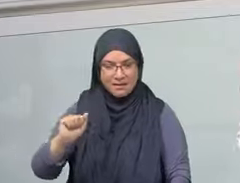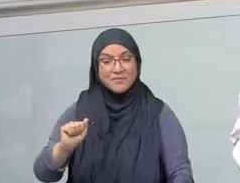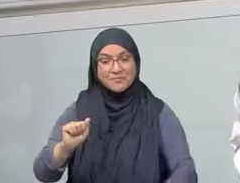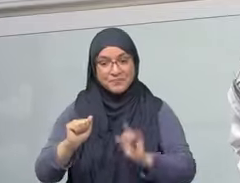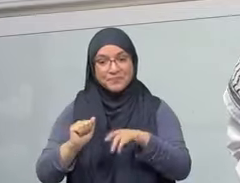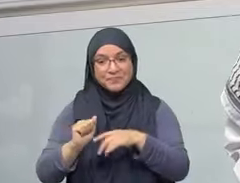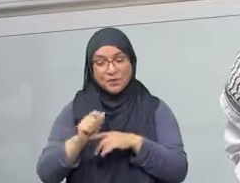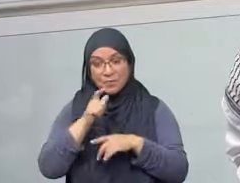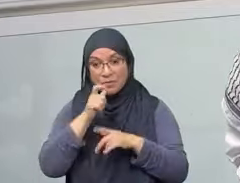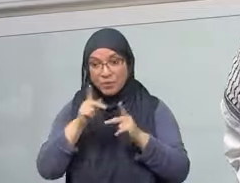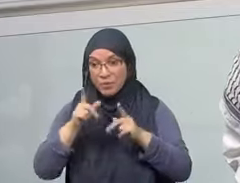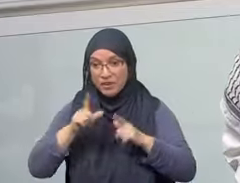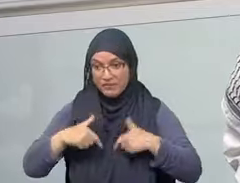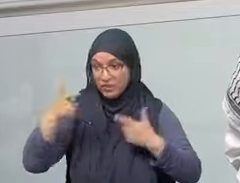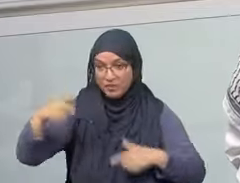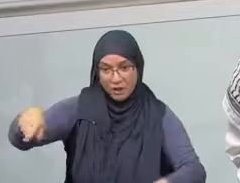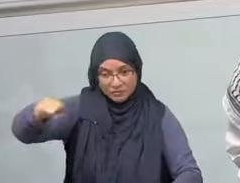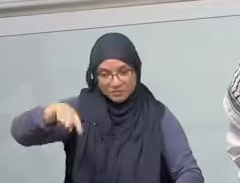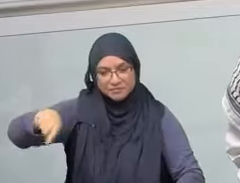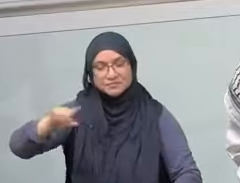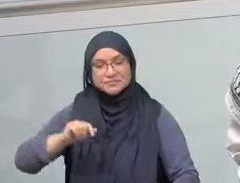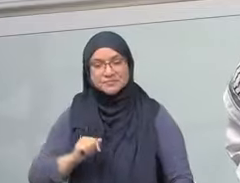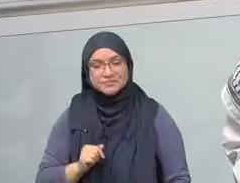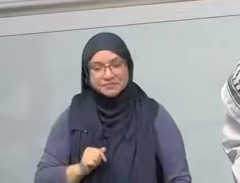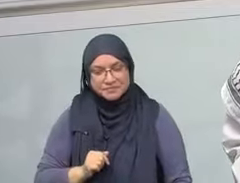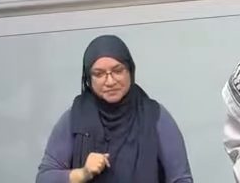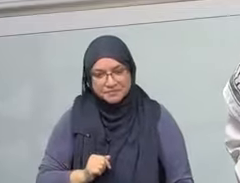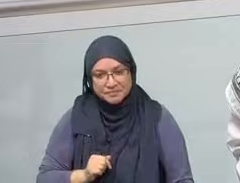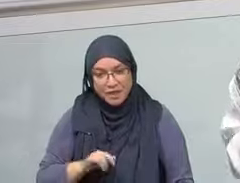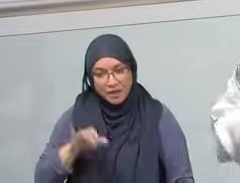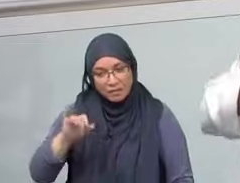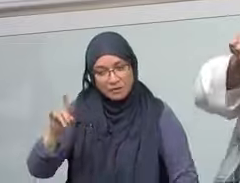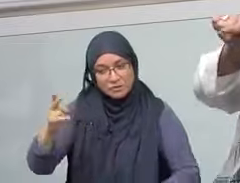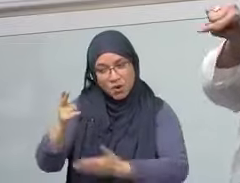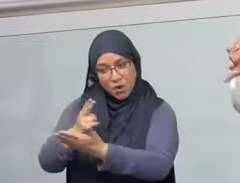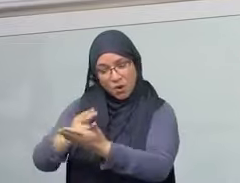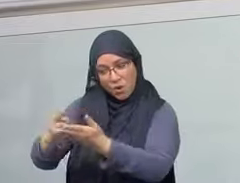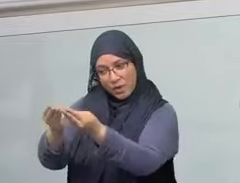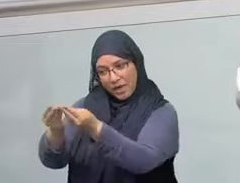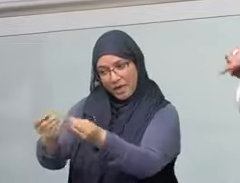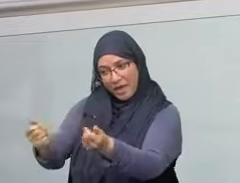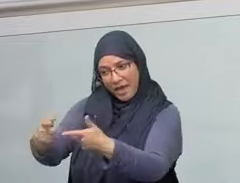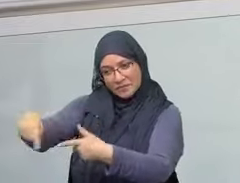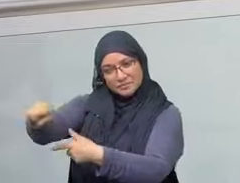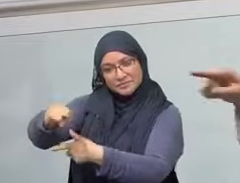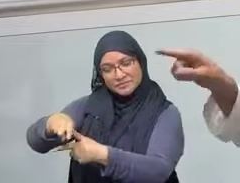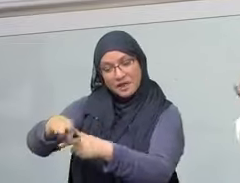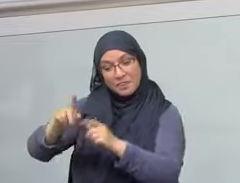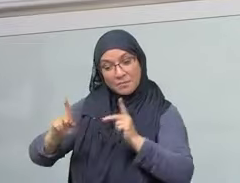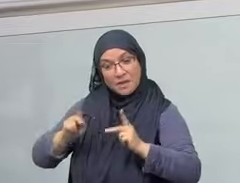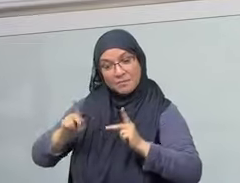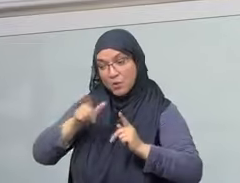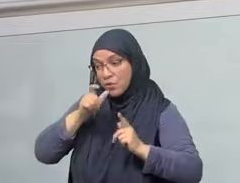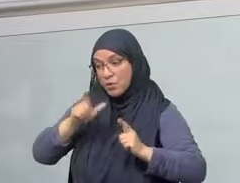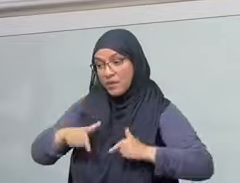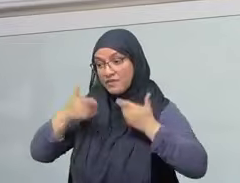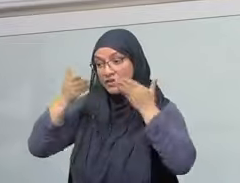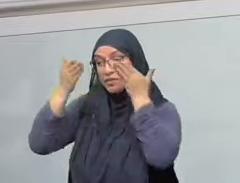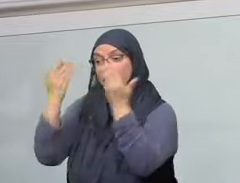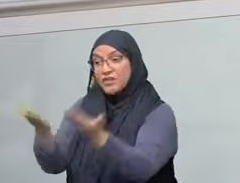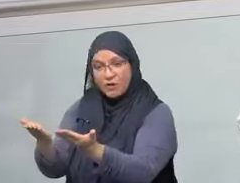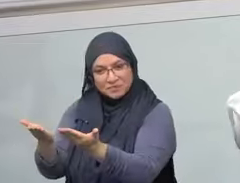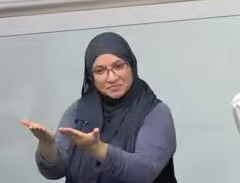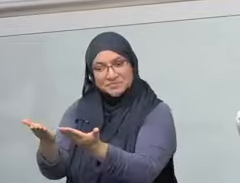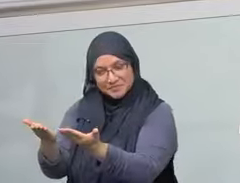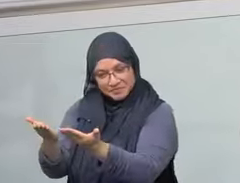To mark that land. But he said it's the people in the Holy Land. And the people around the Holy Land. Which includes Gaza by the way.